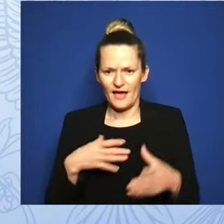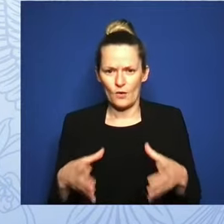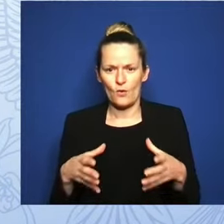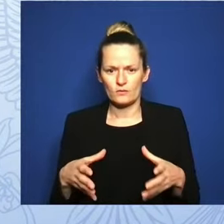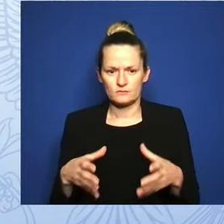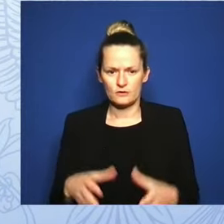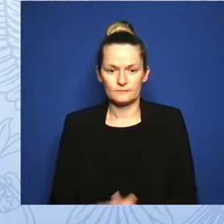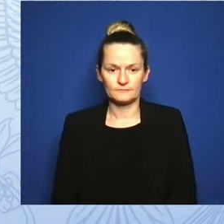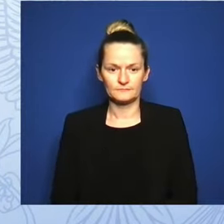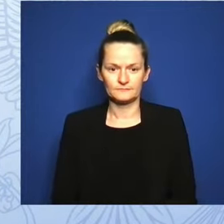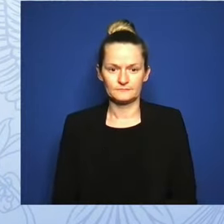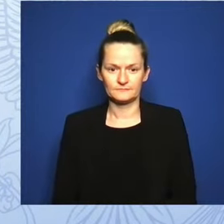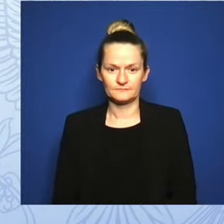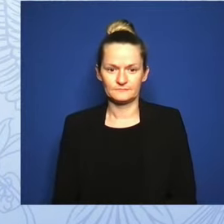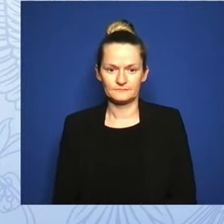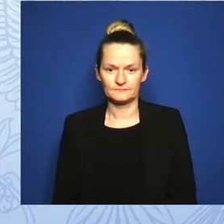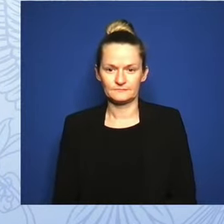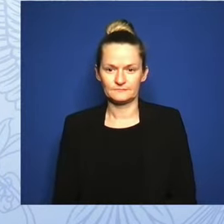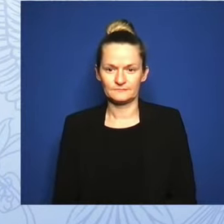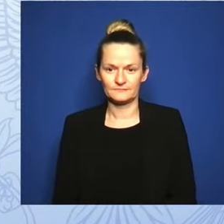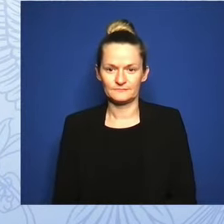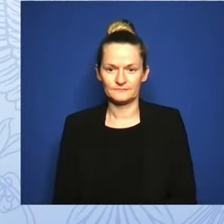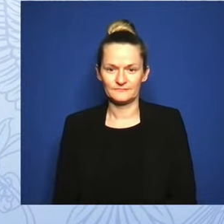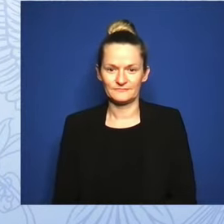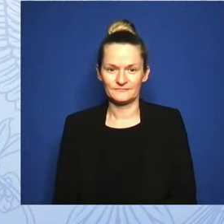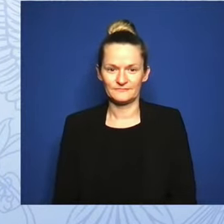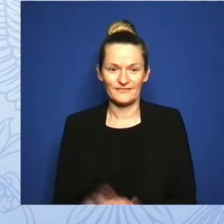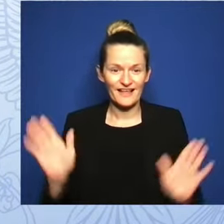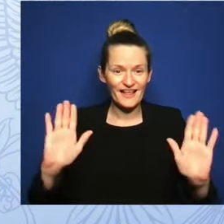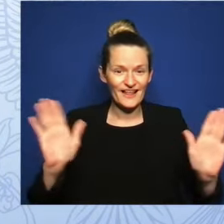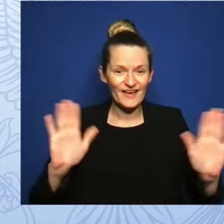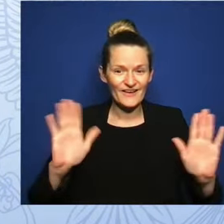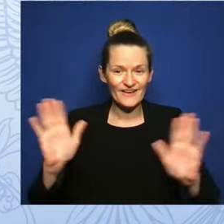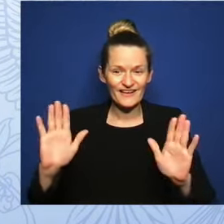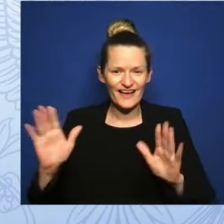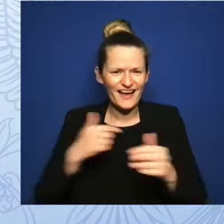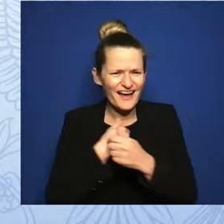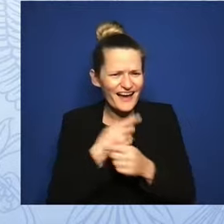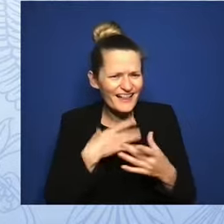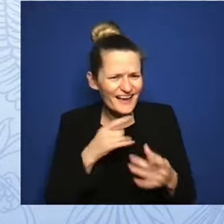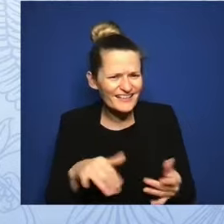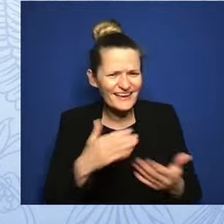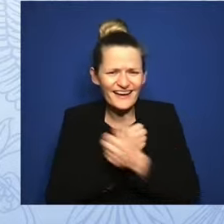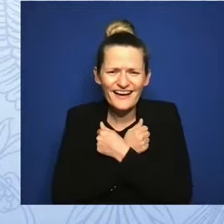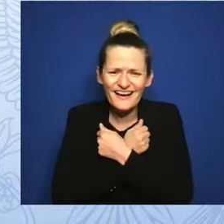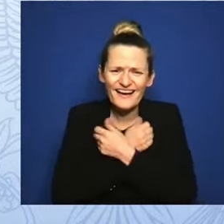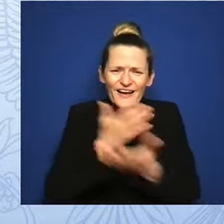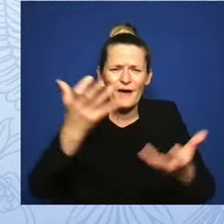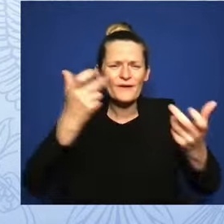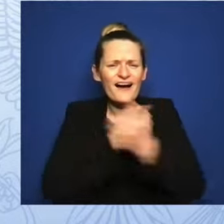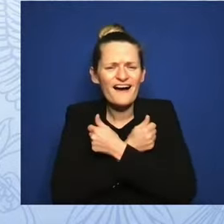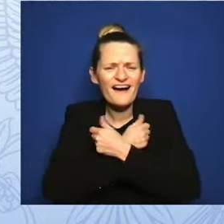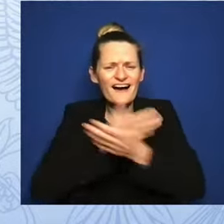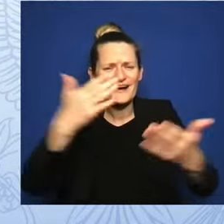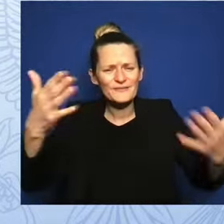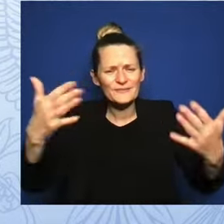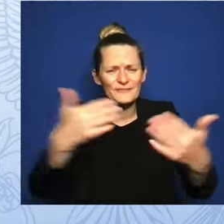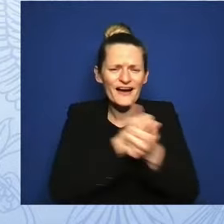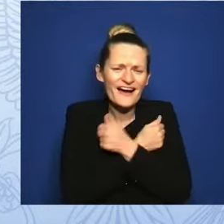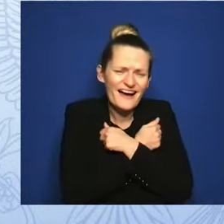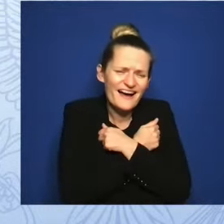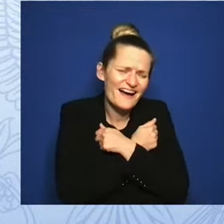Hi, how are you? Hi. Oh, I like that. A hug right off the bat. I'm a hugger, too. Oh, good.